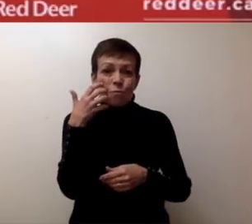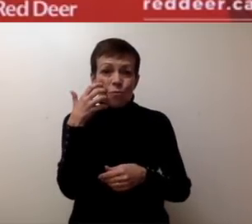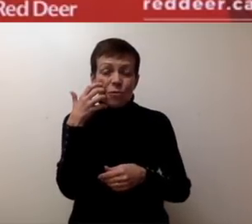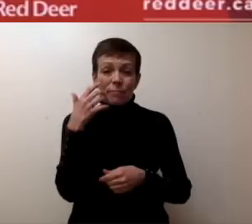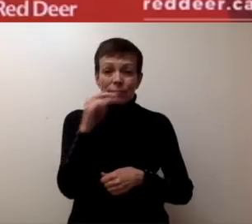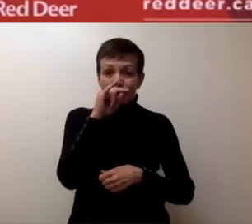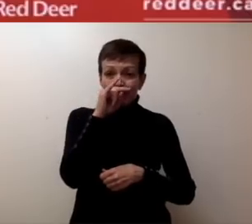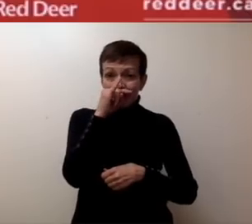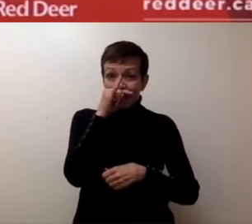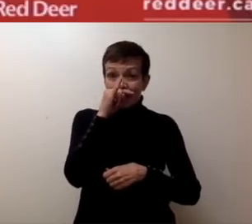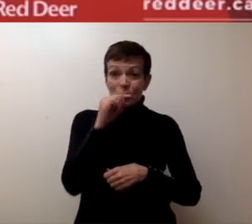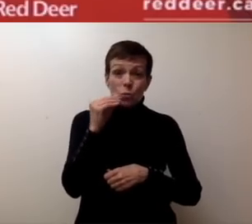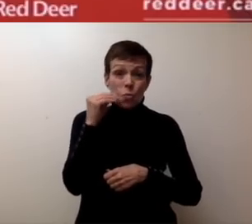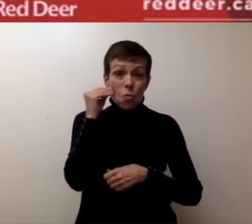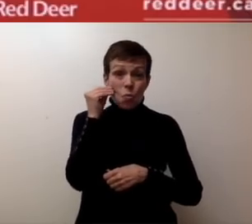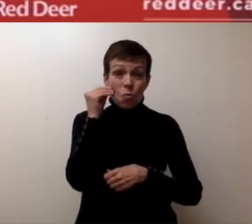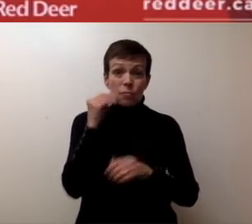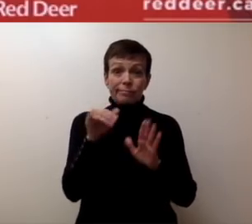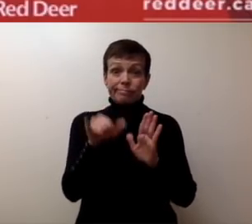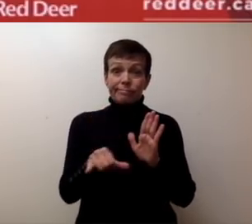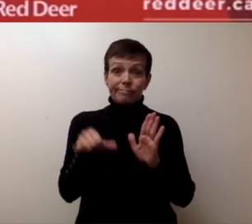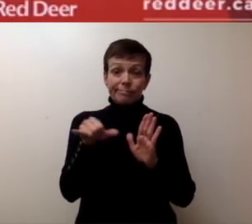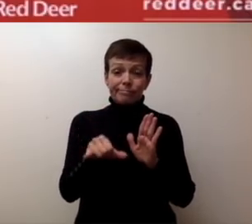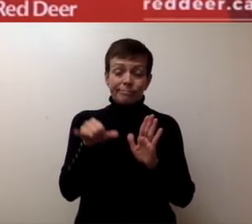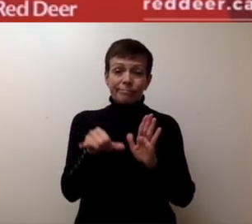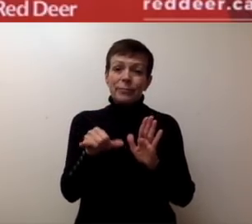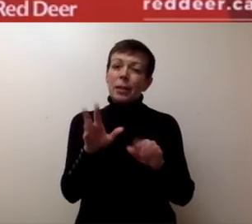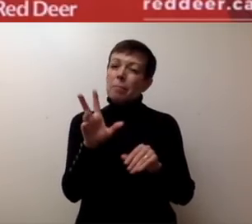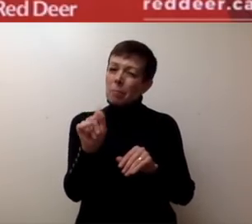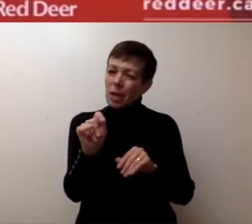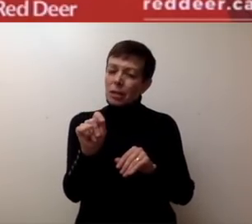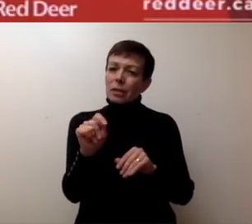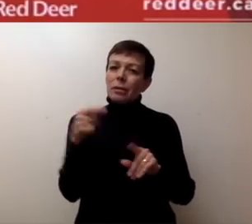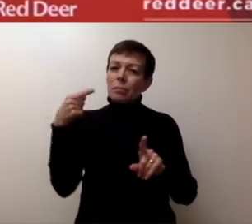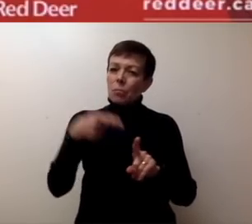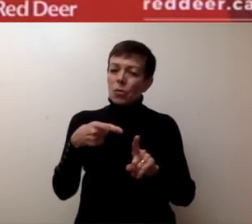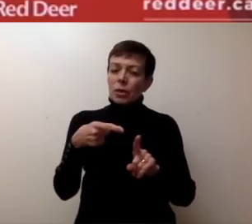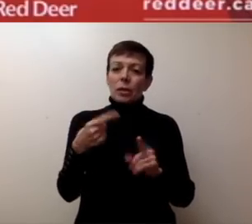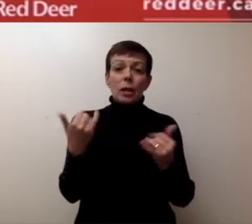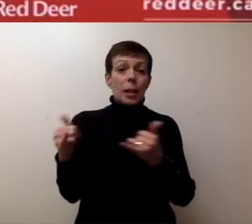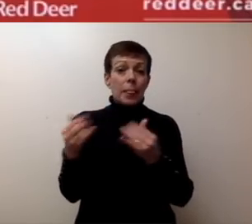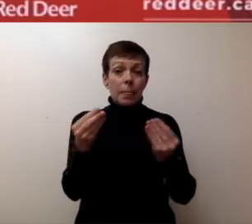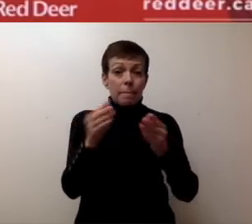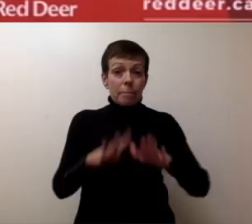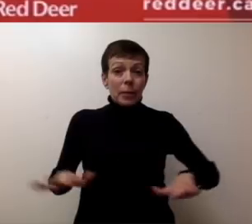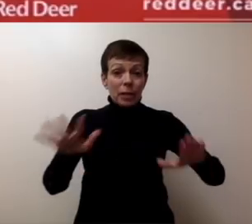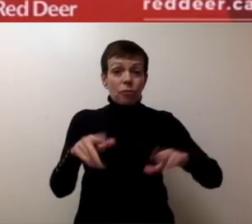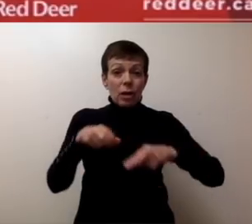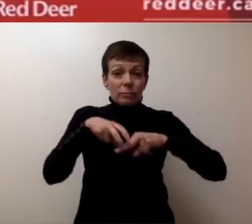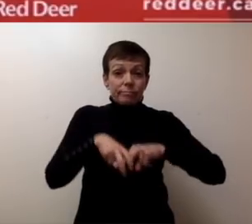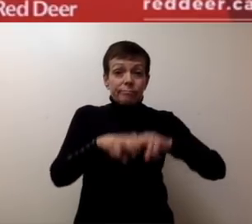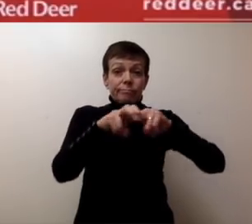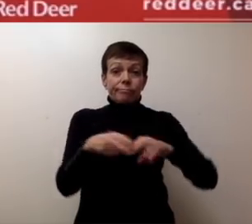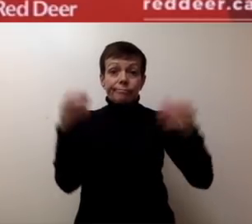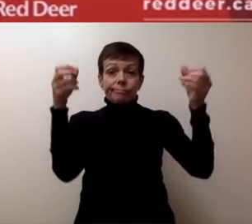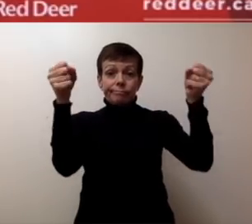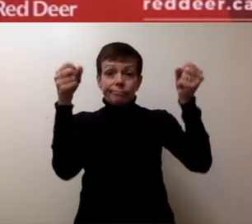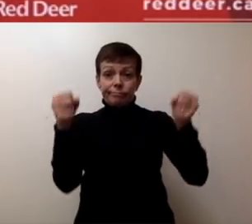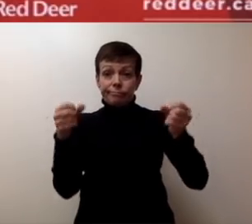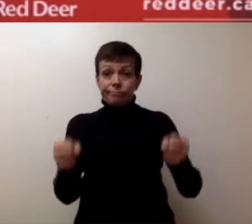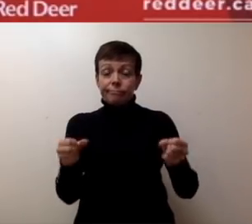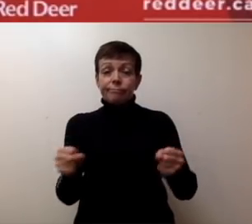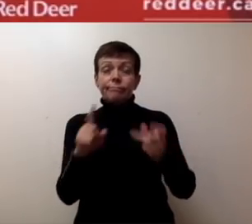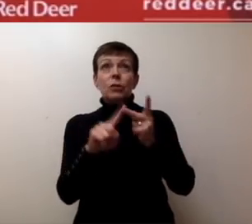With the high number of touch points and the limited availability to ensure proper cleaning and hand sanitization